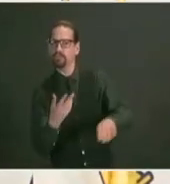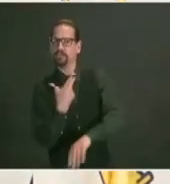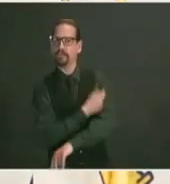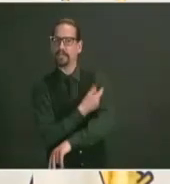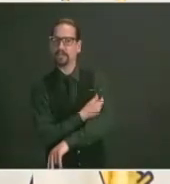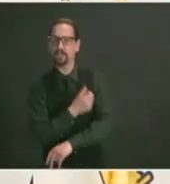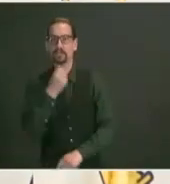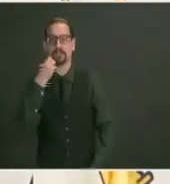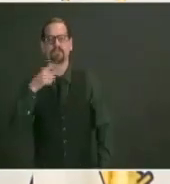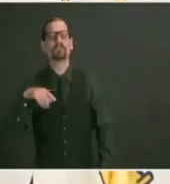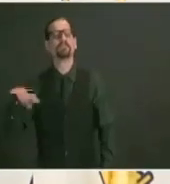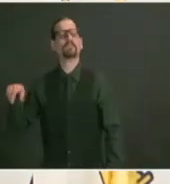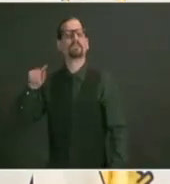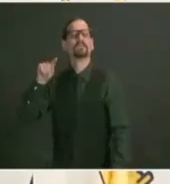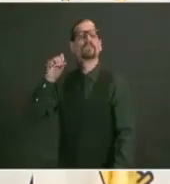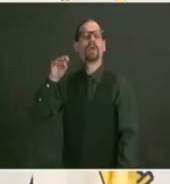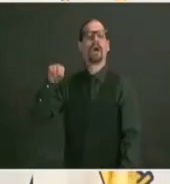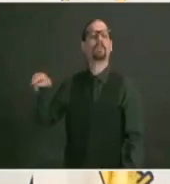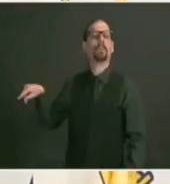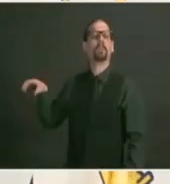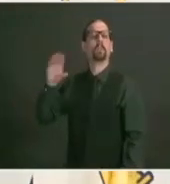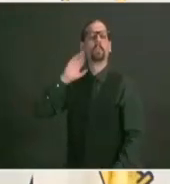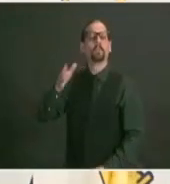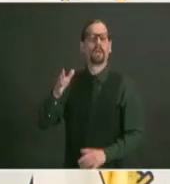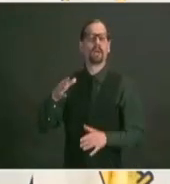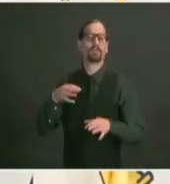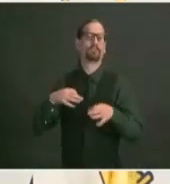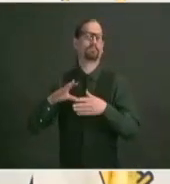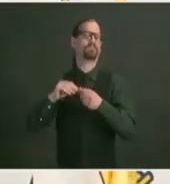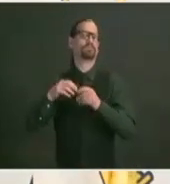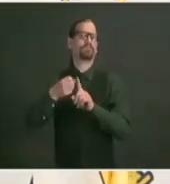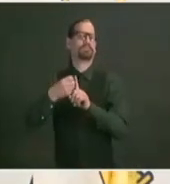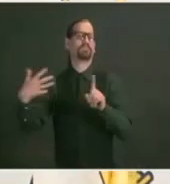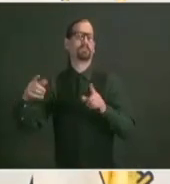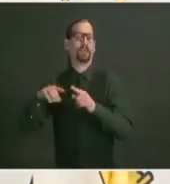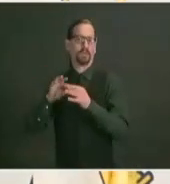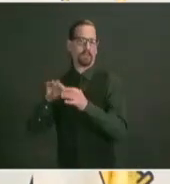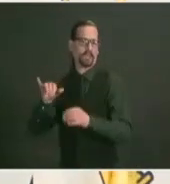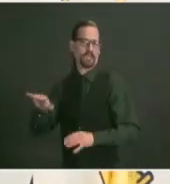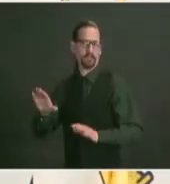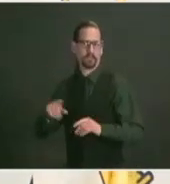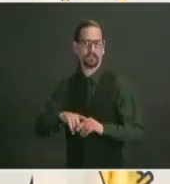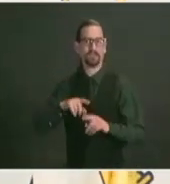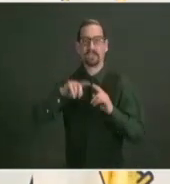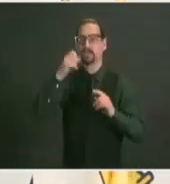this week we received 47 000 doses and had 62 000 appointments